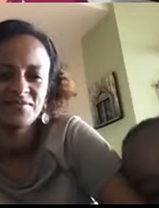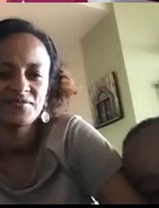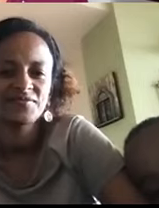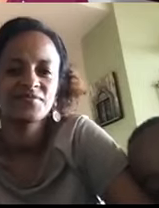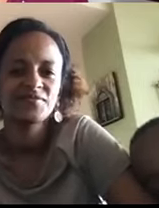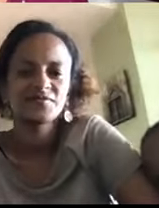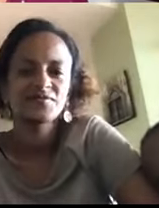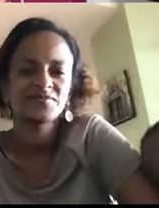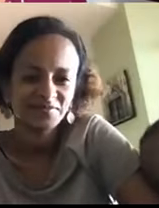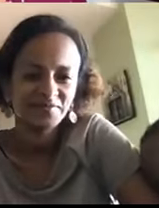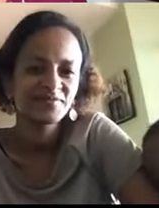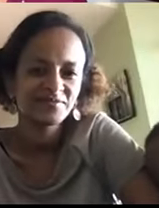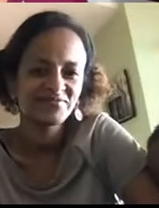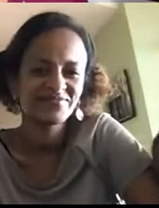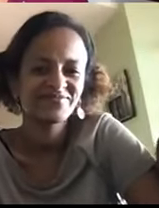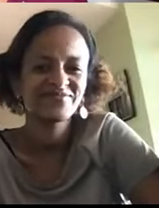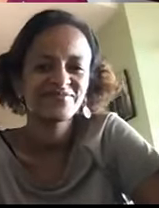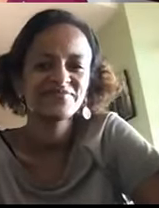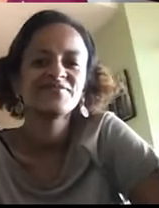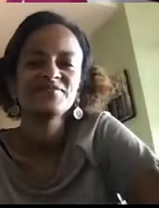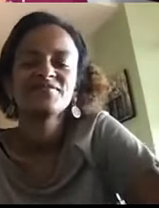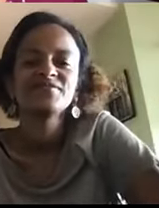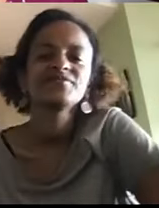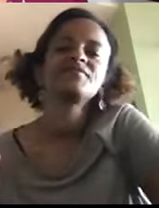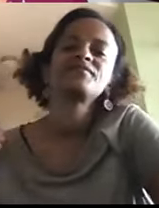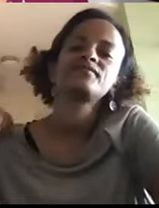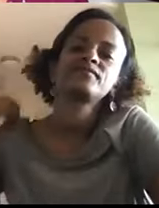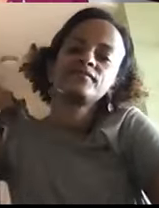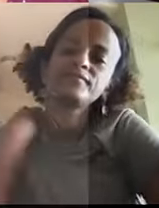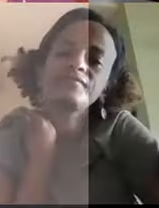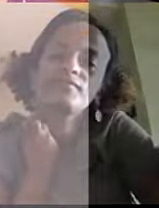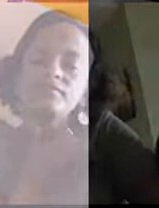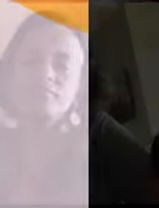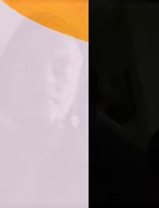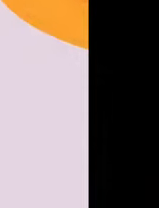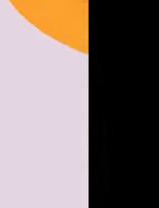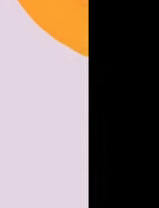your brilliant work, hard work. We really appreciate you. And thank you, everyone.